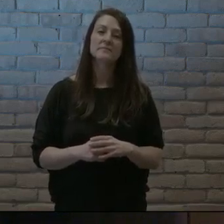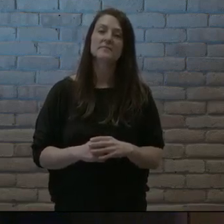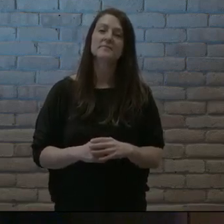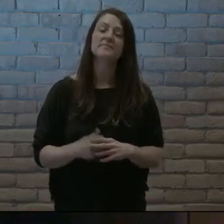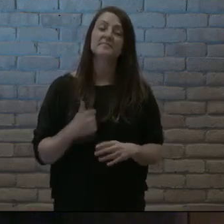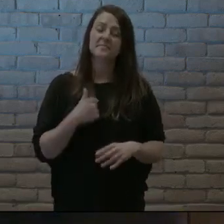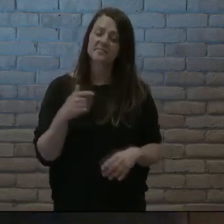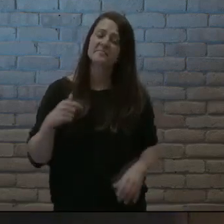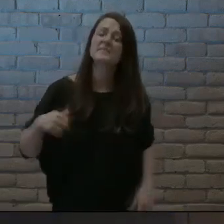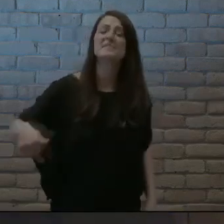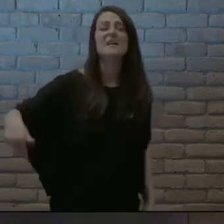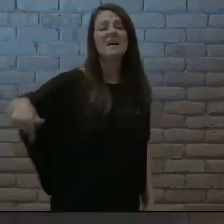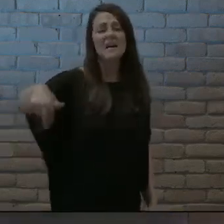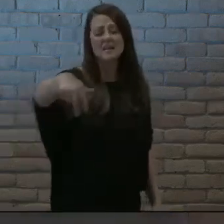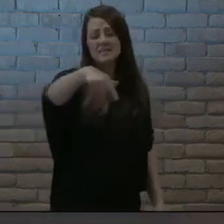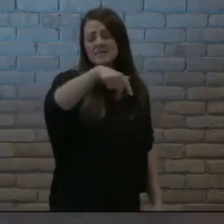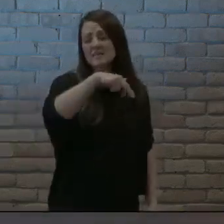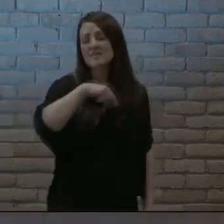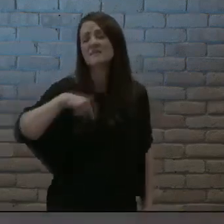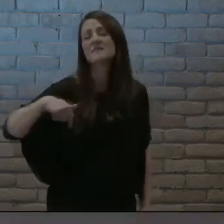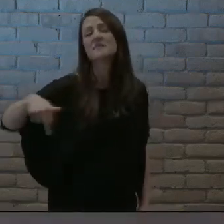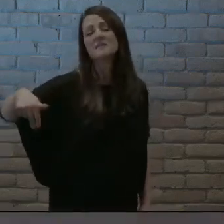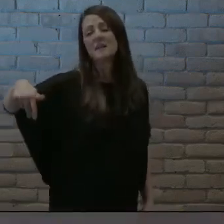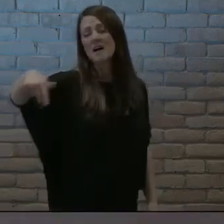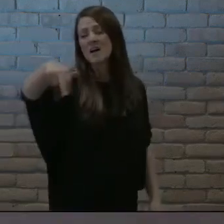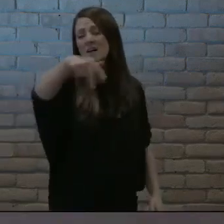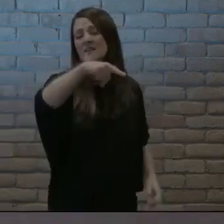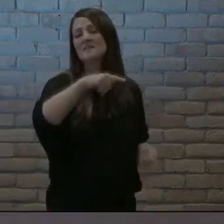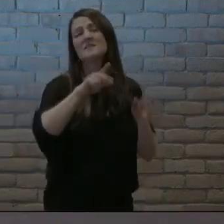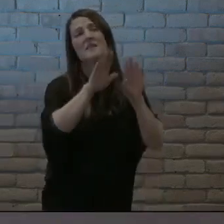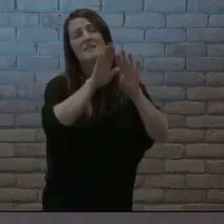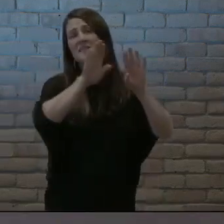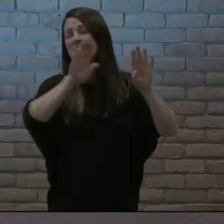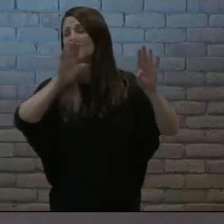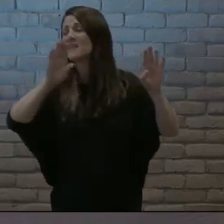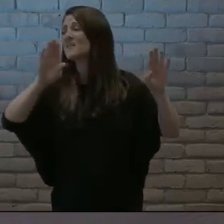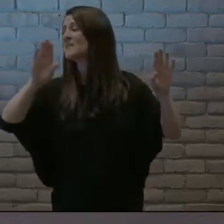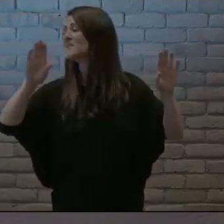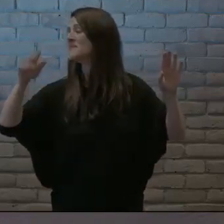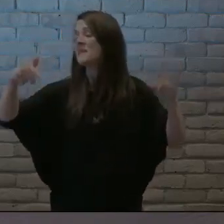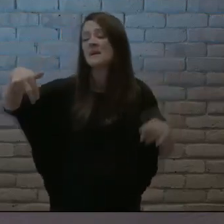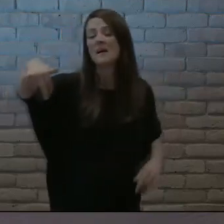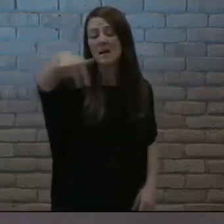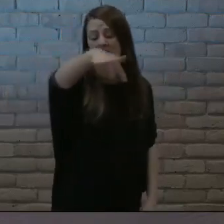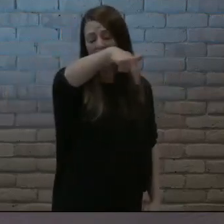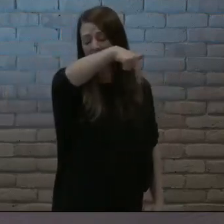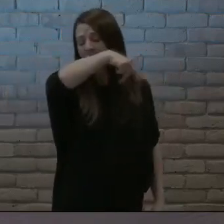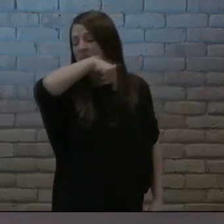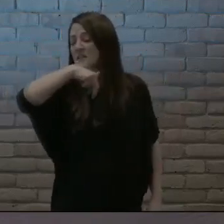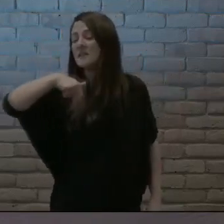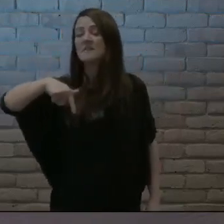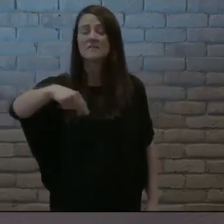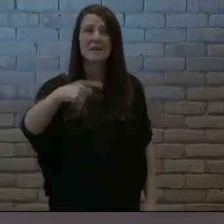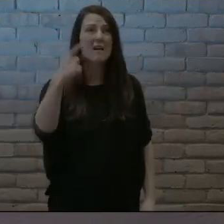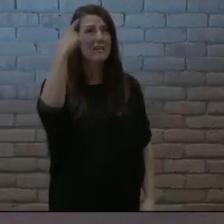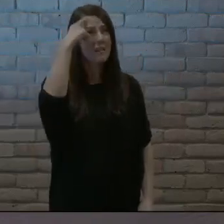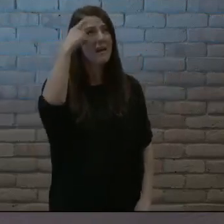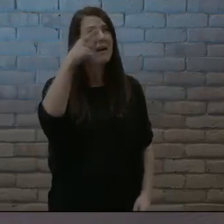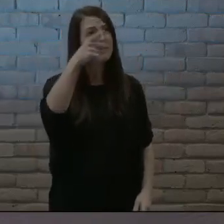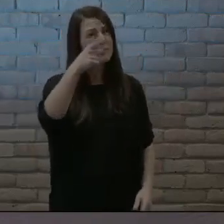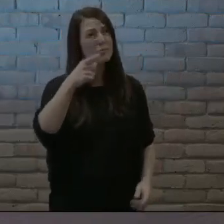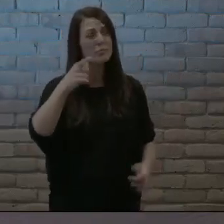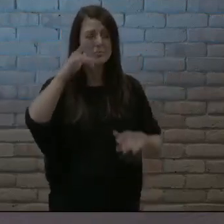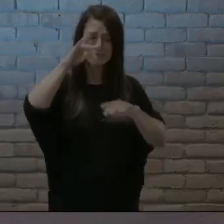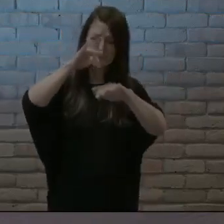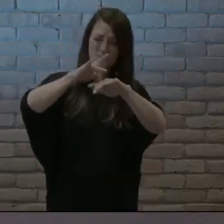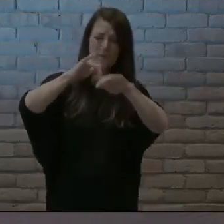Walking around these walls I thought by now